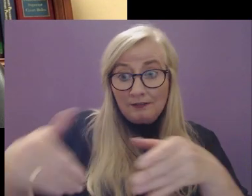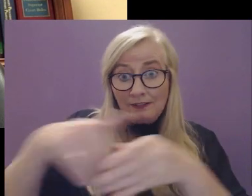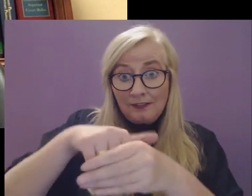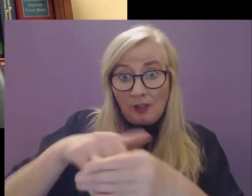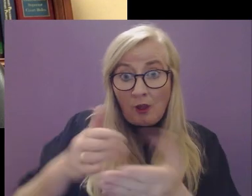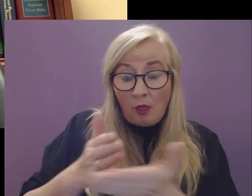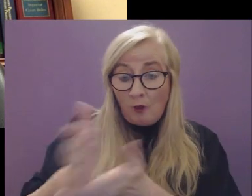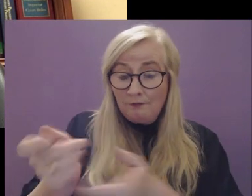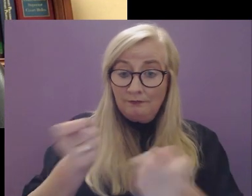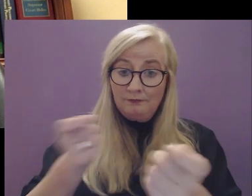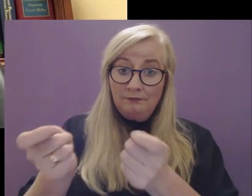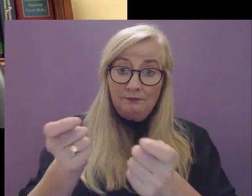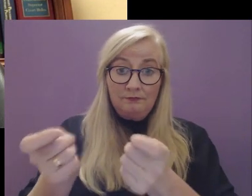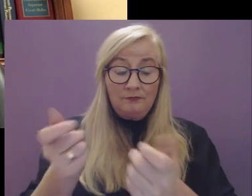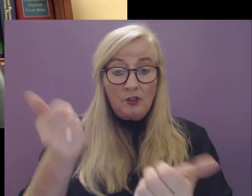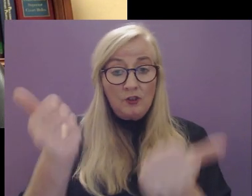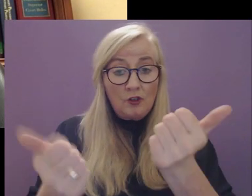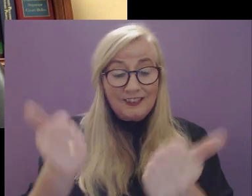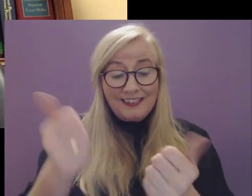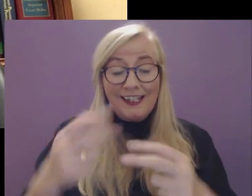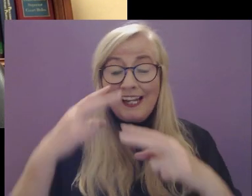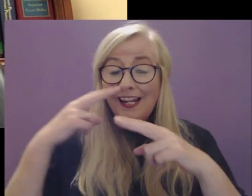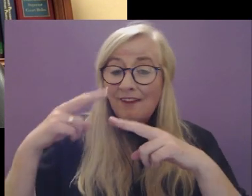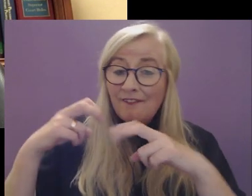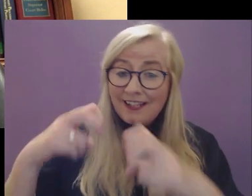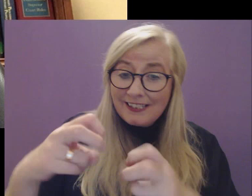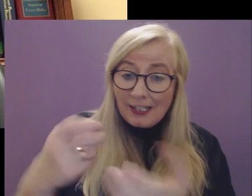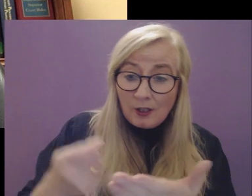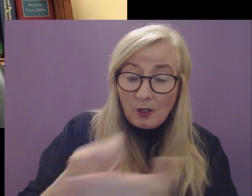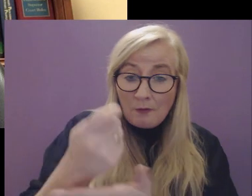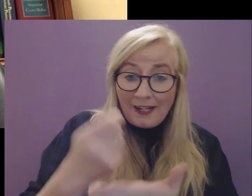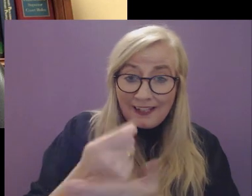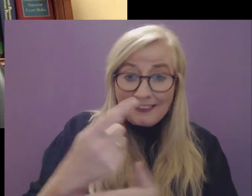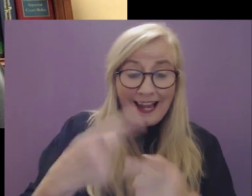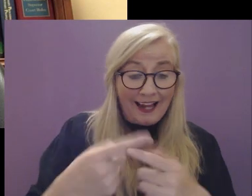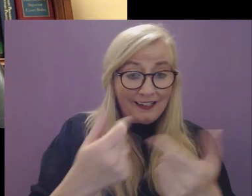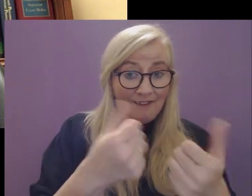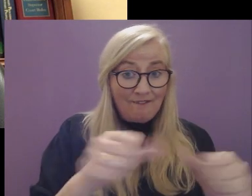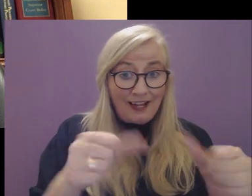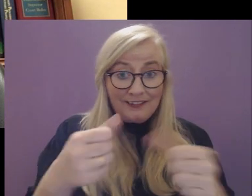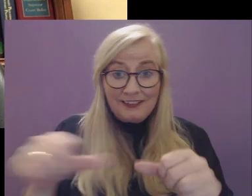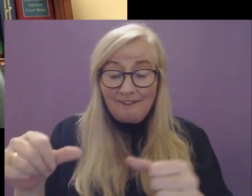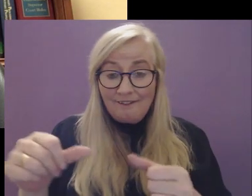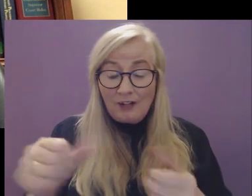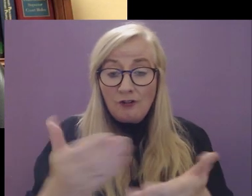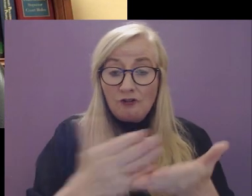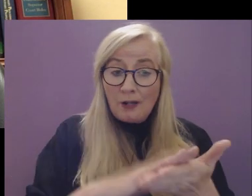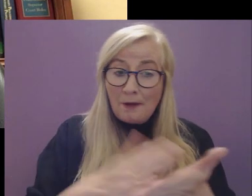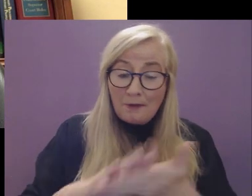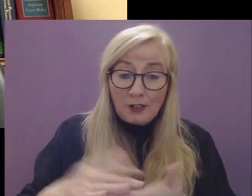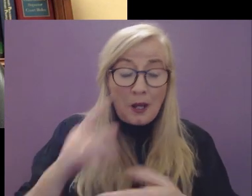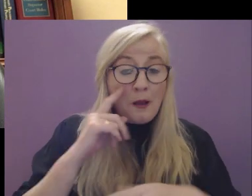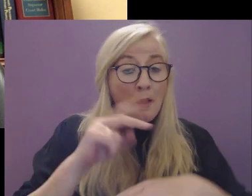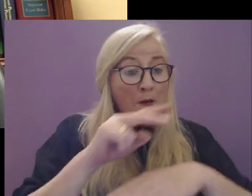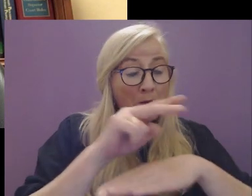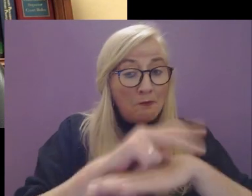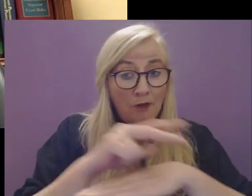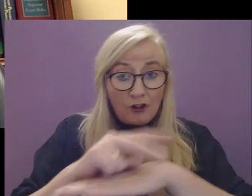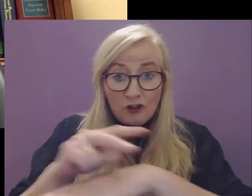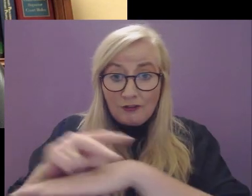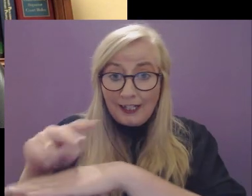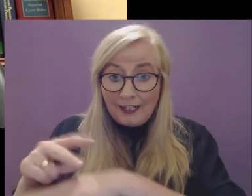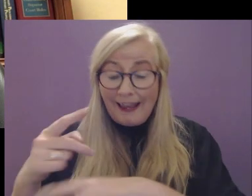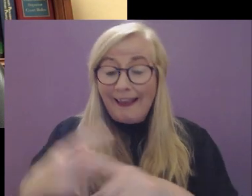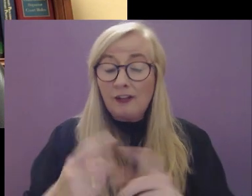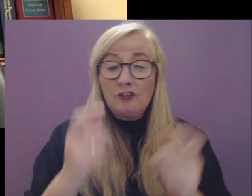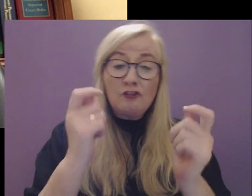in the administration of justice, investigation of complaints and and effective remedies, robust monitoring mechanisms